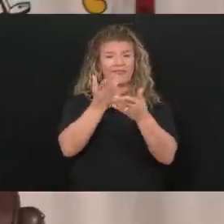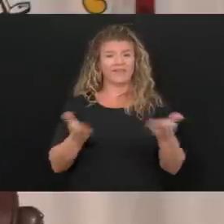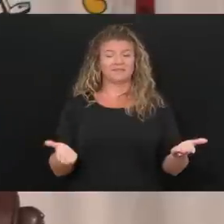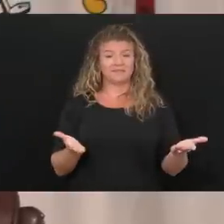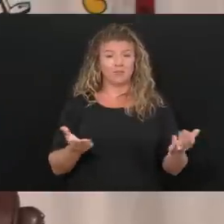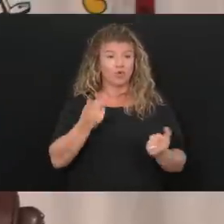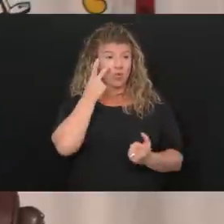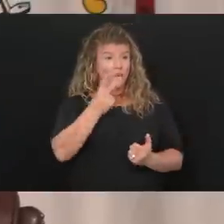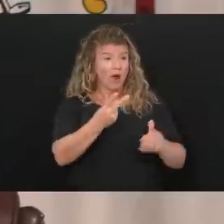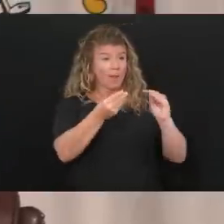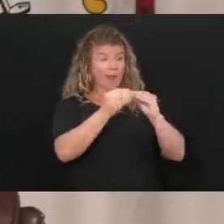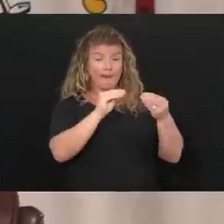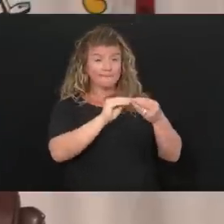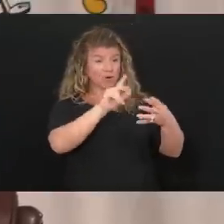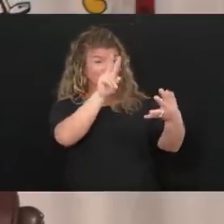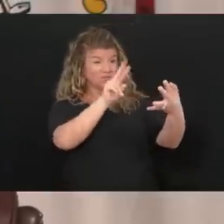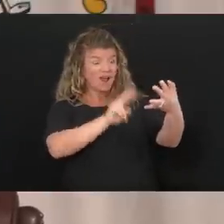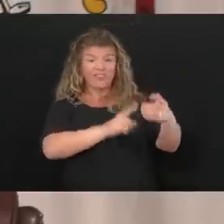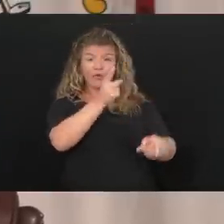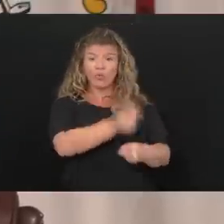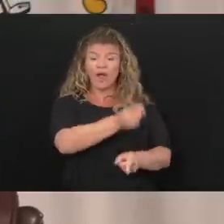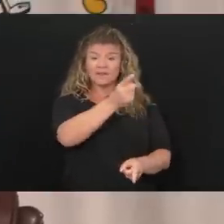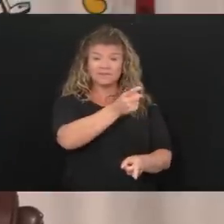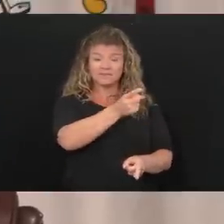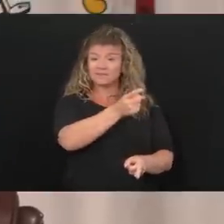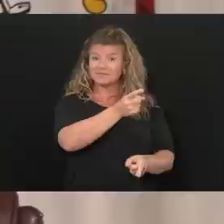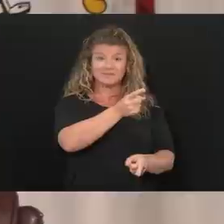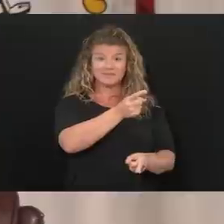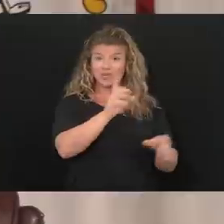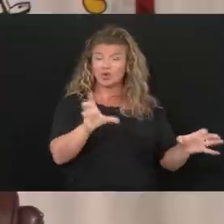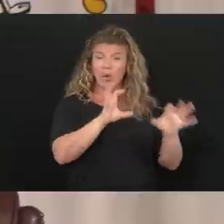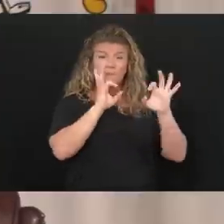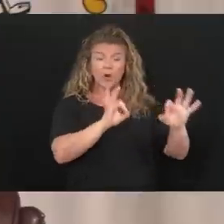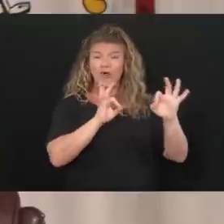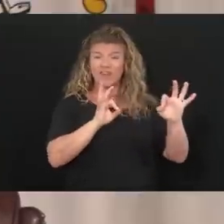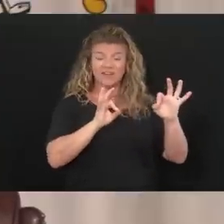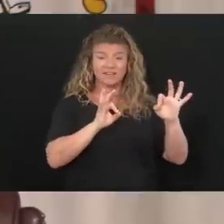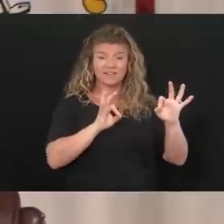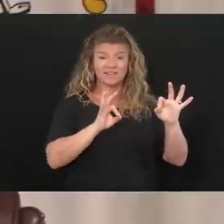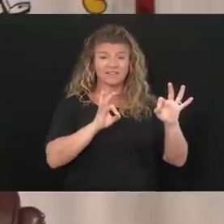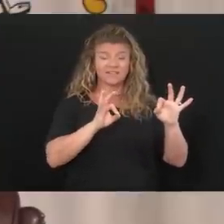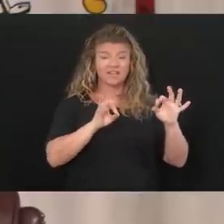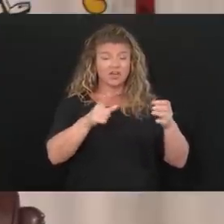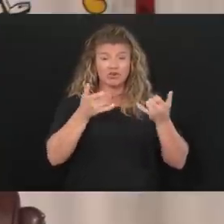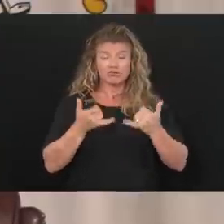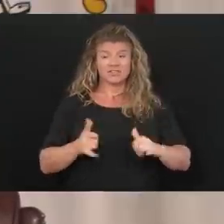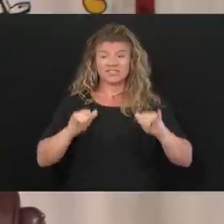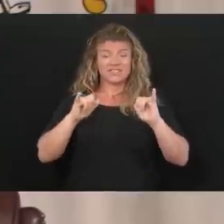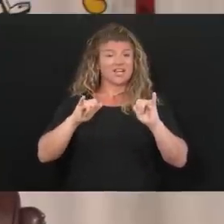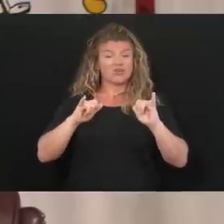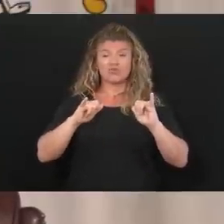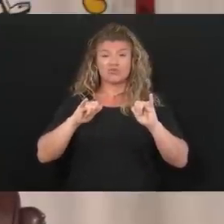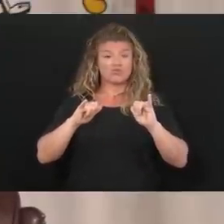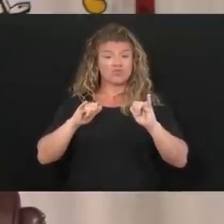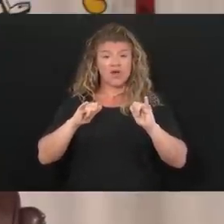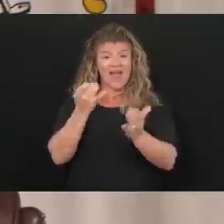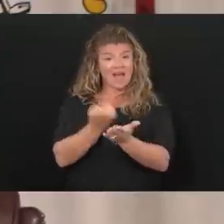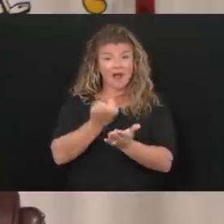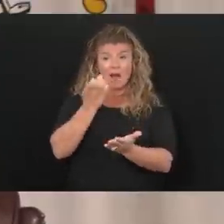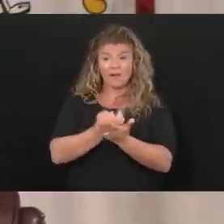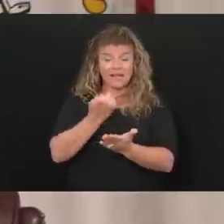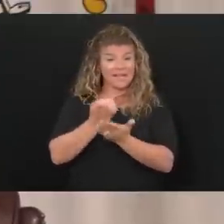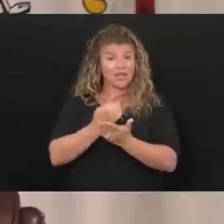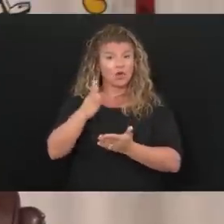planet. You absolutely are. You are still solidly on solid ground economically,